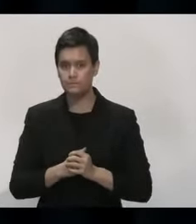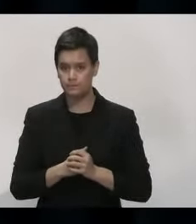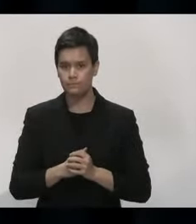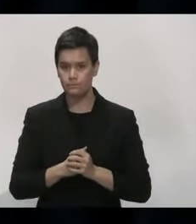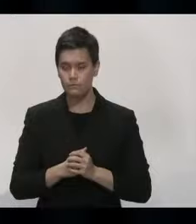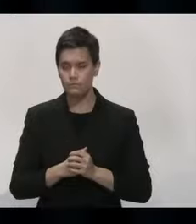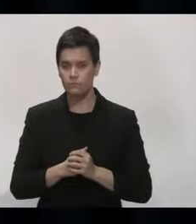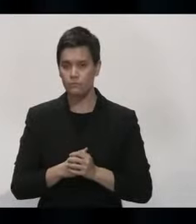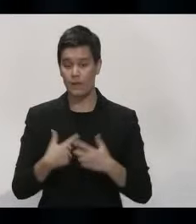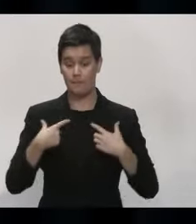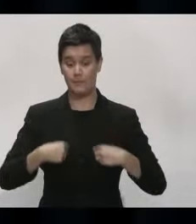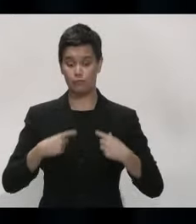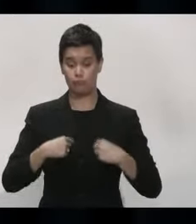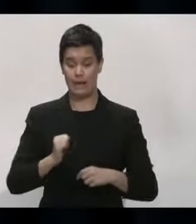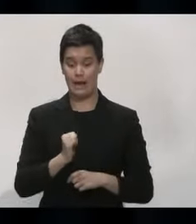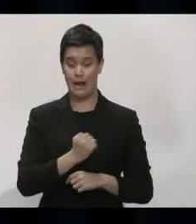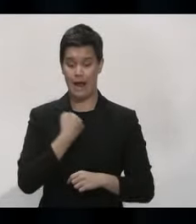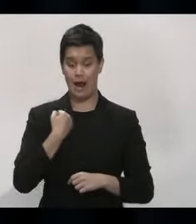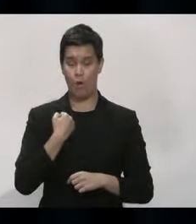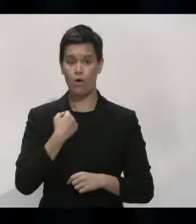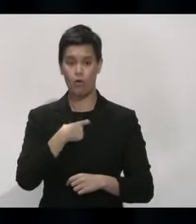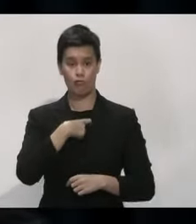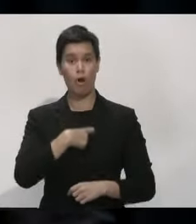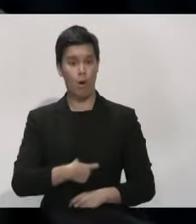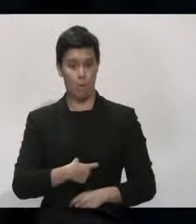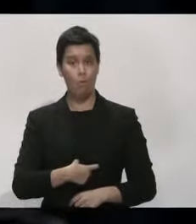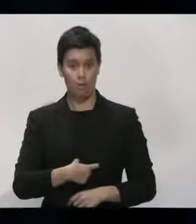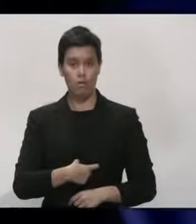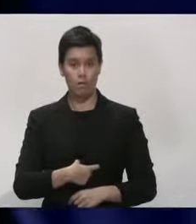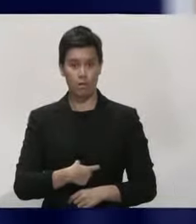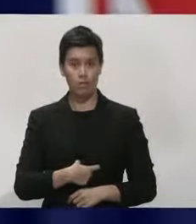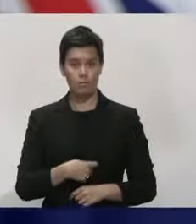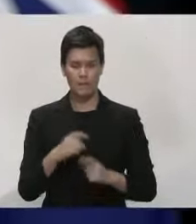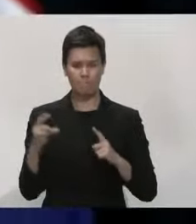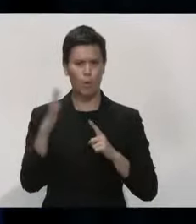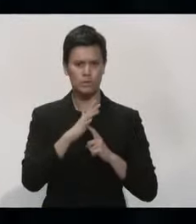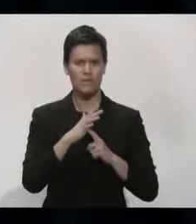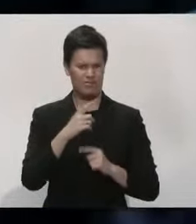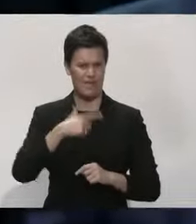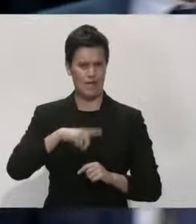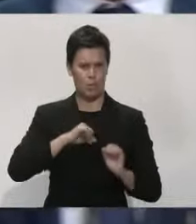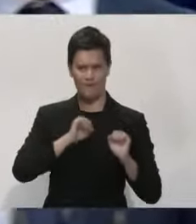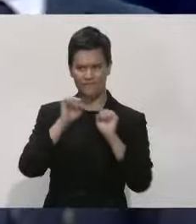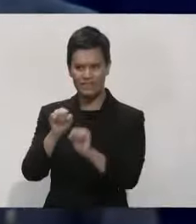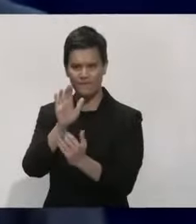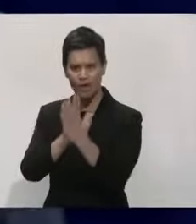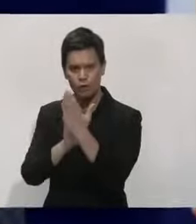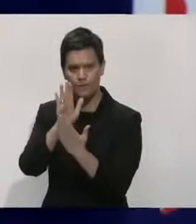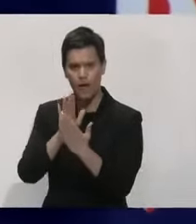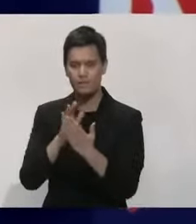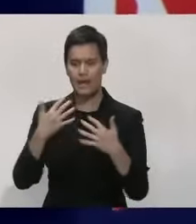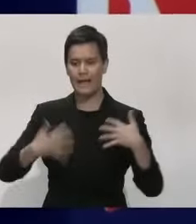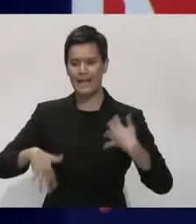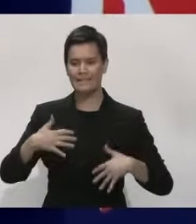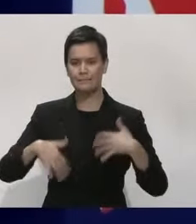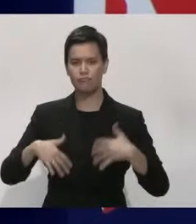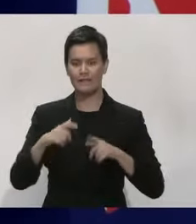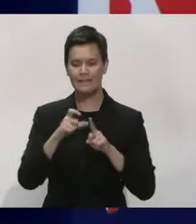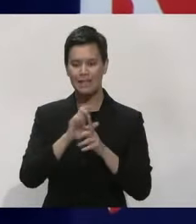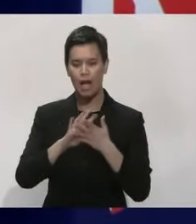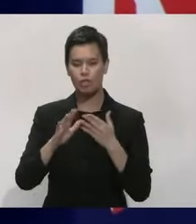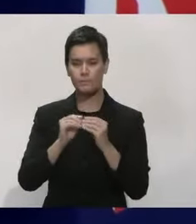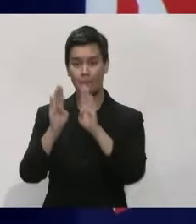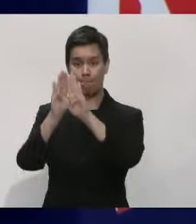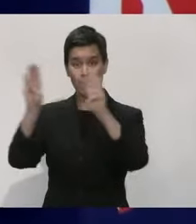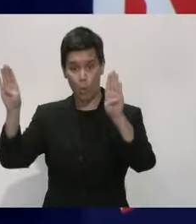Ministry's role in that? Well, we've got an important role. That's why I went down last Thursday. I met with the board. I met with each of the seven